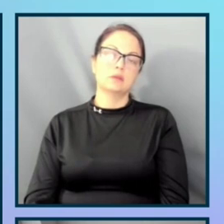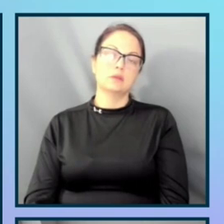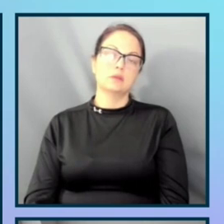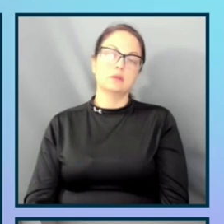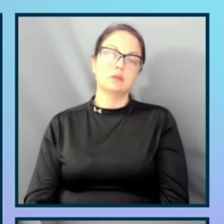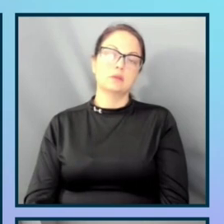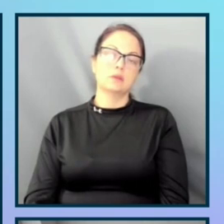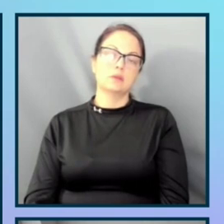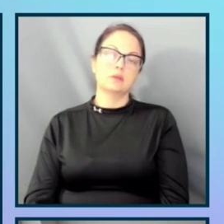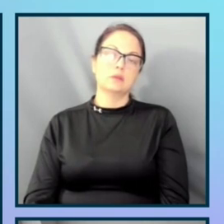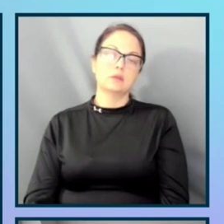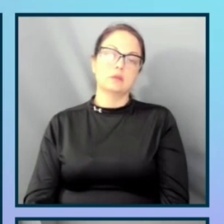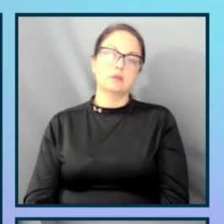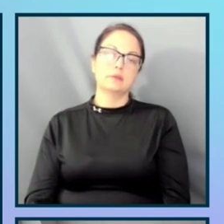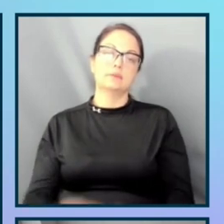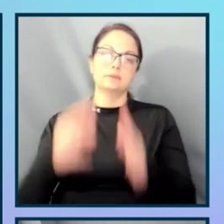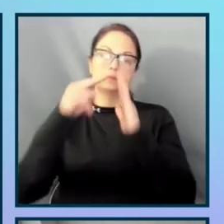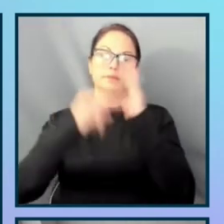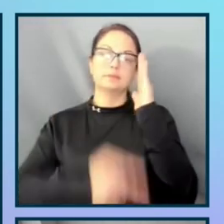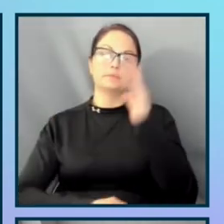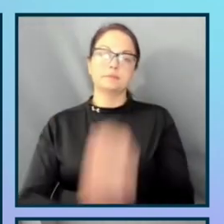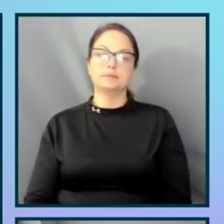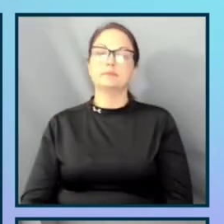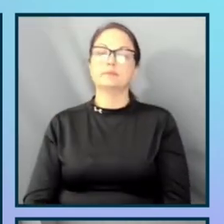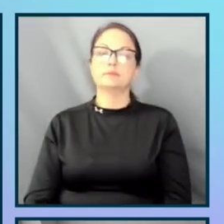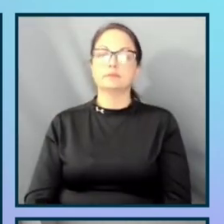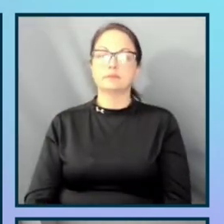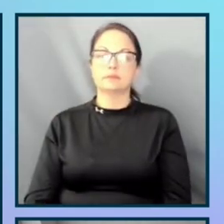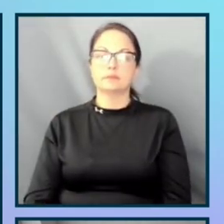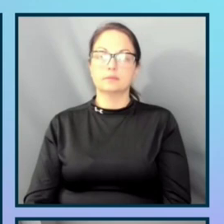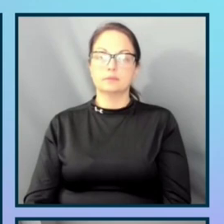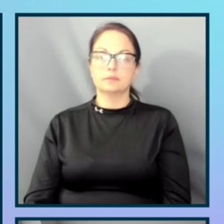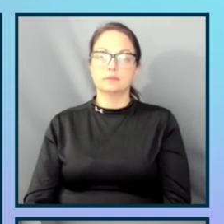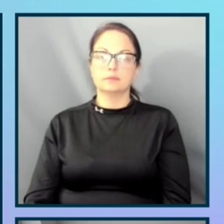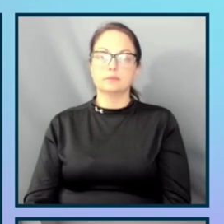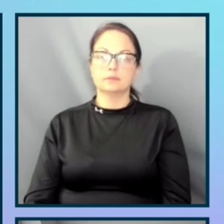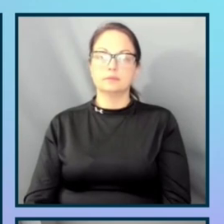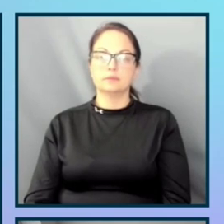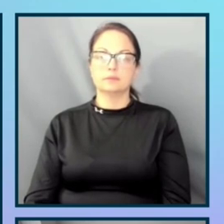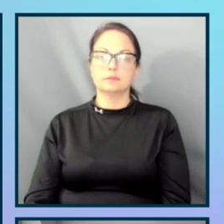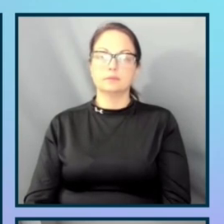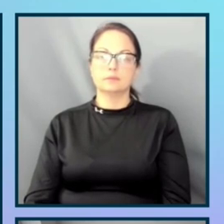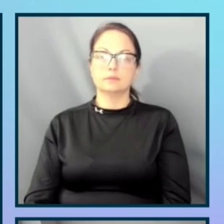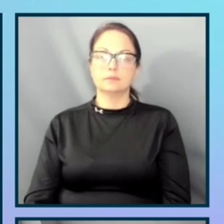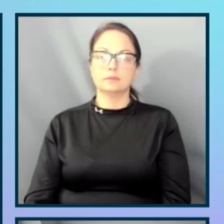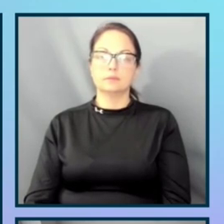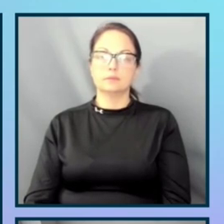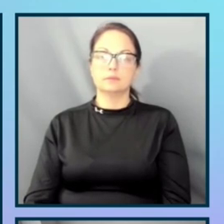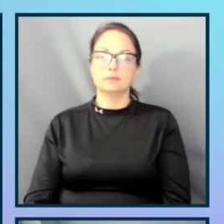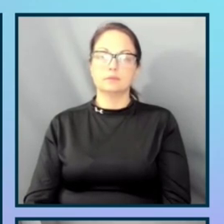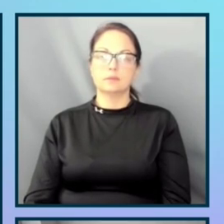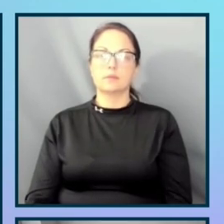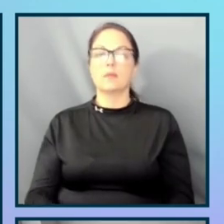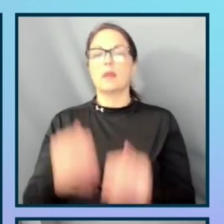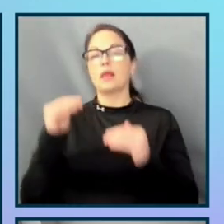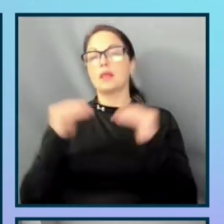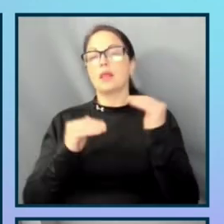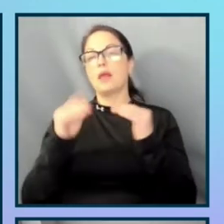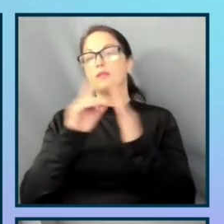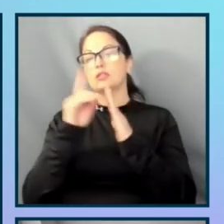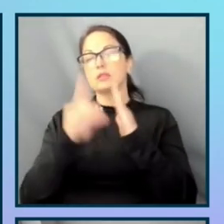Secondly, find out how your product is being built. Leverage design systems to be accessible and inclusive.